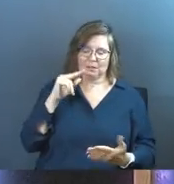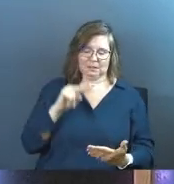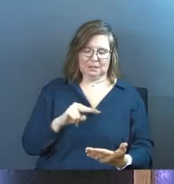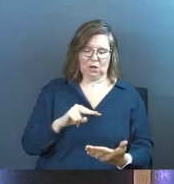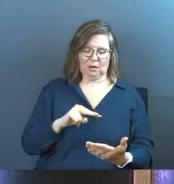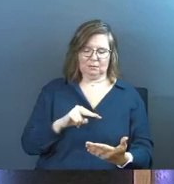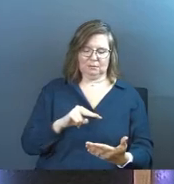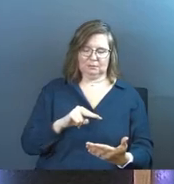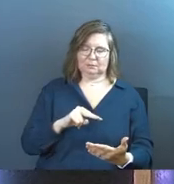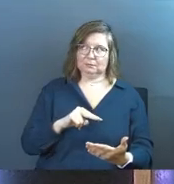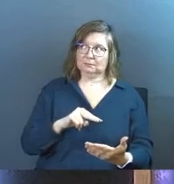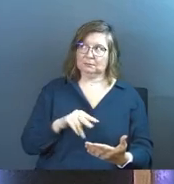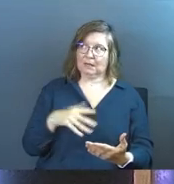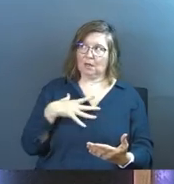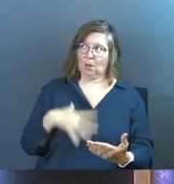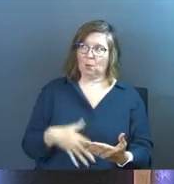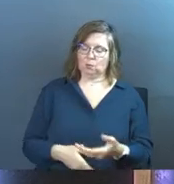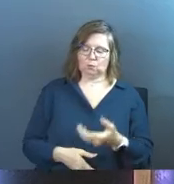staring at that thing.